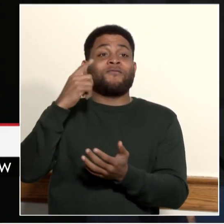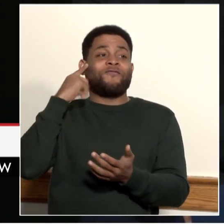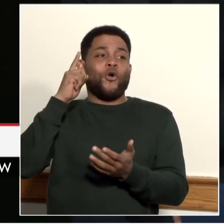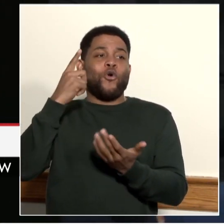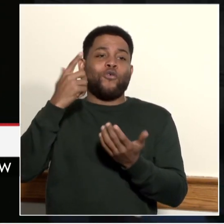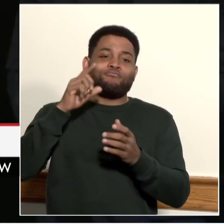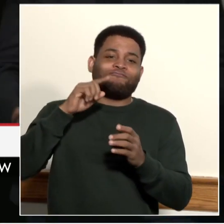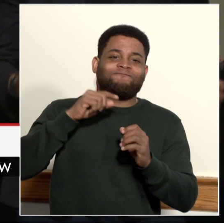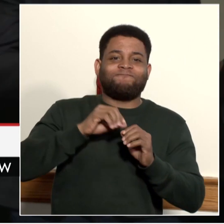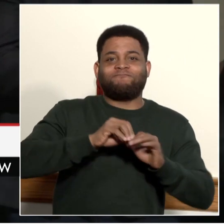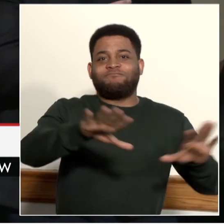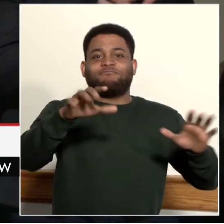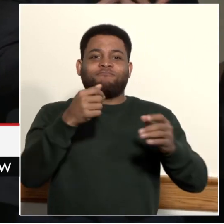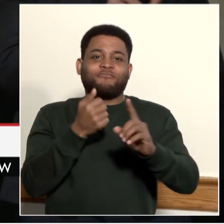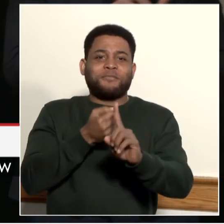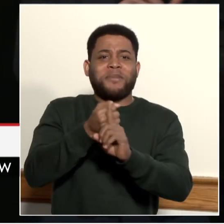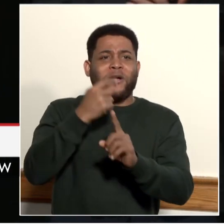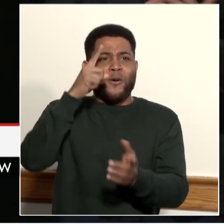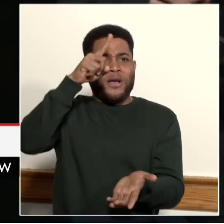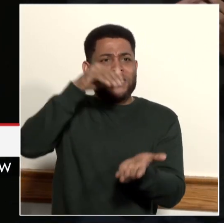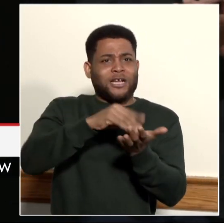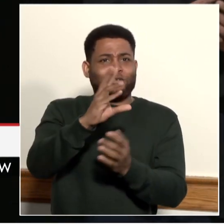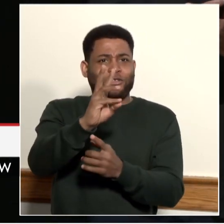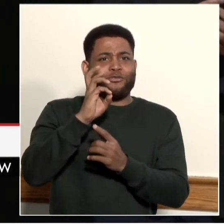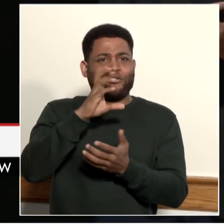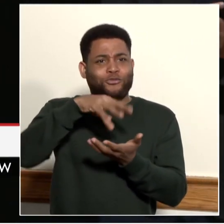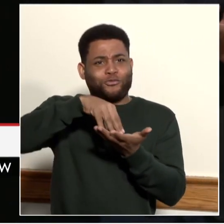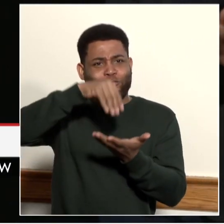That's good. That's good.